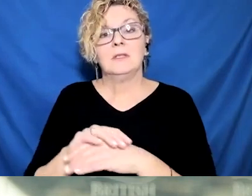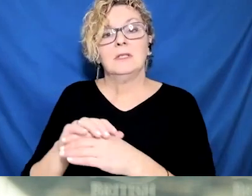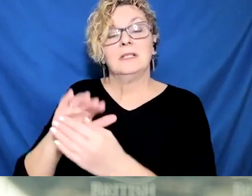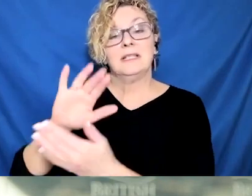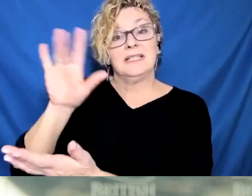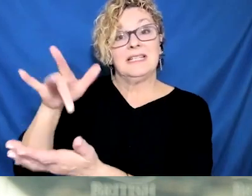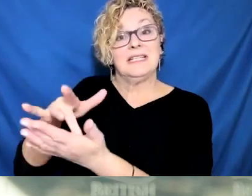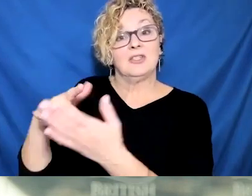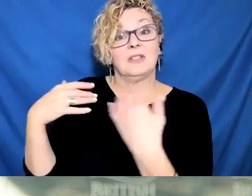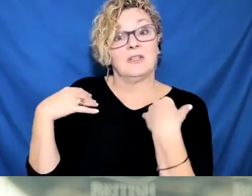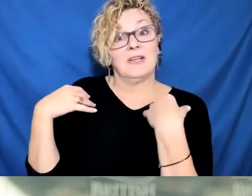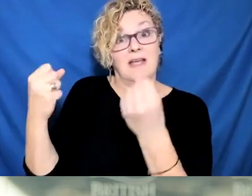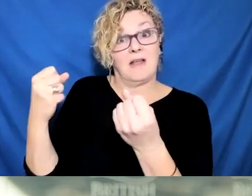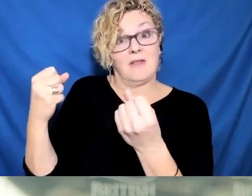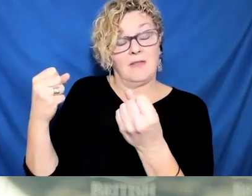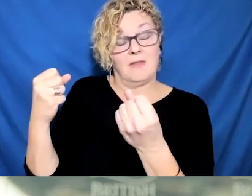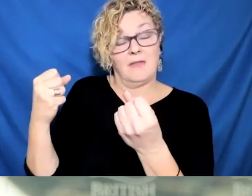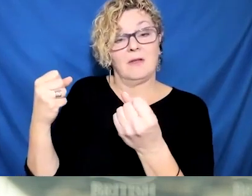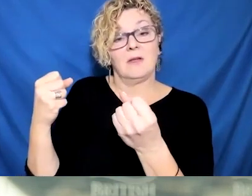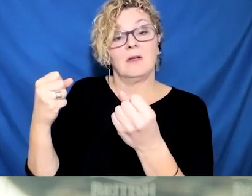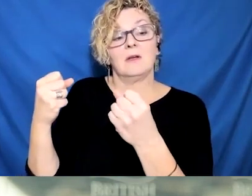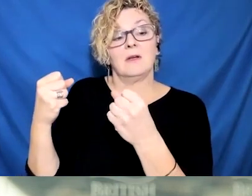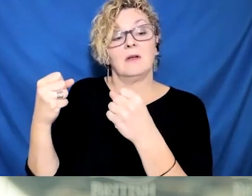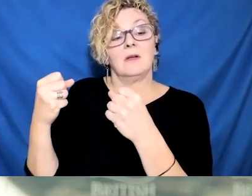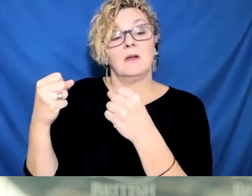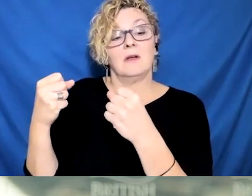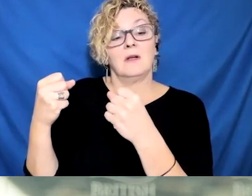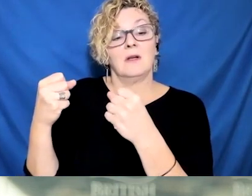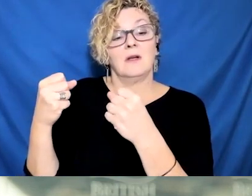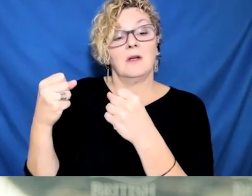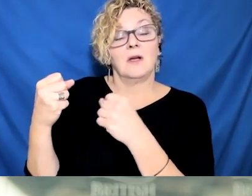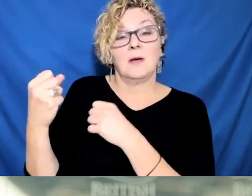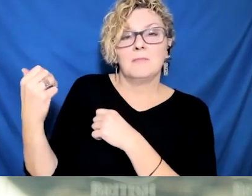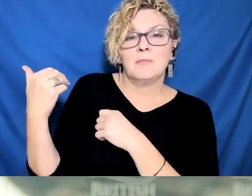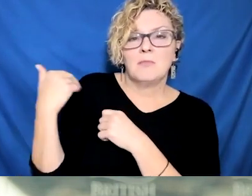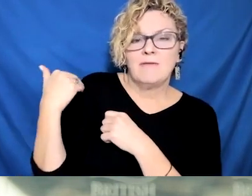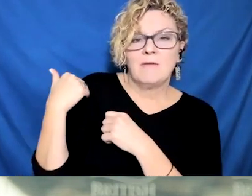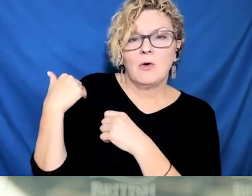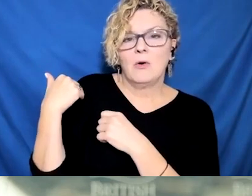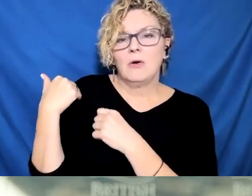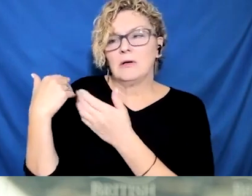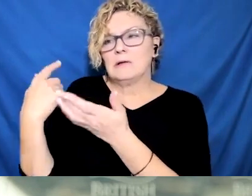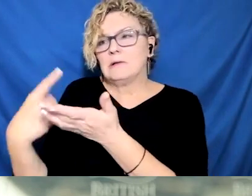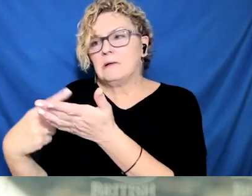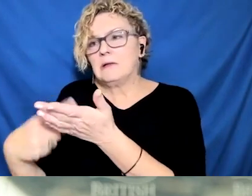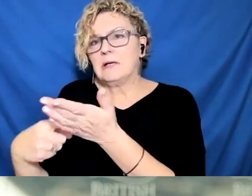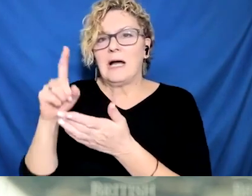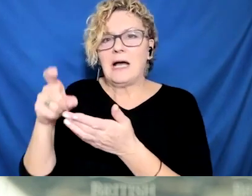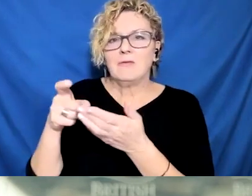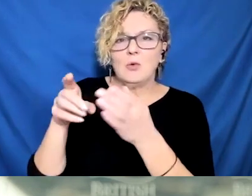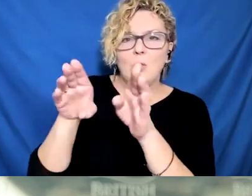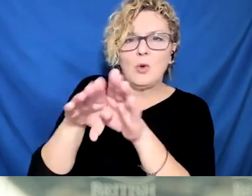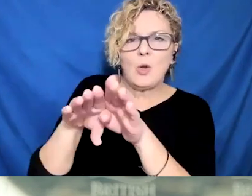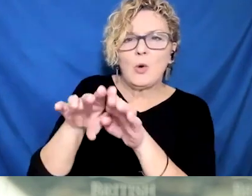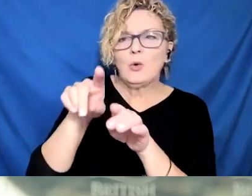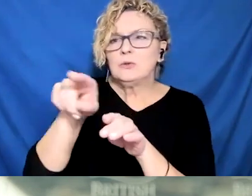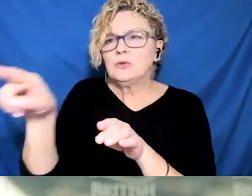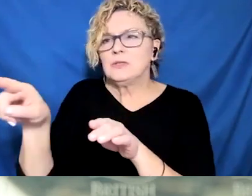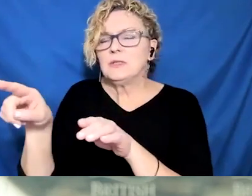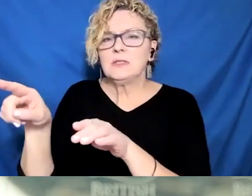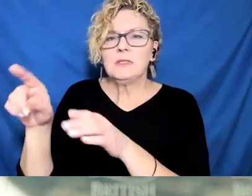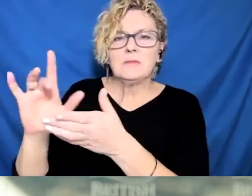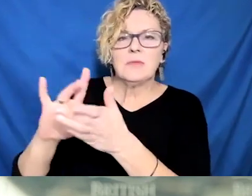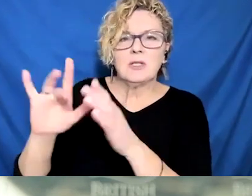vaccines. Earlier this week, I reported on non-urgent scheduled surgeries that have been postponed because of COVID. It's a significant